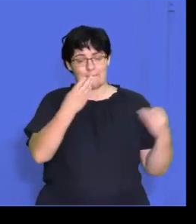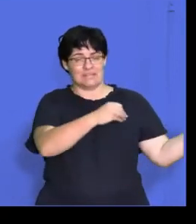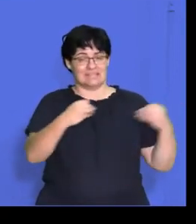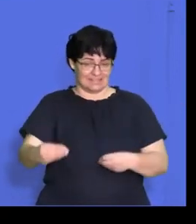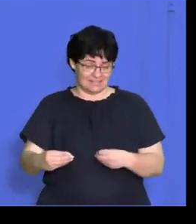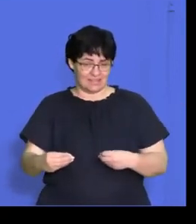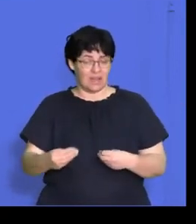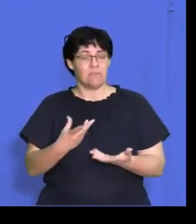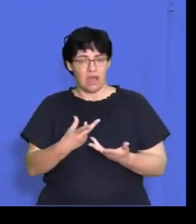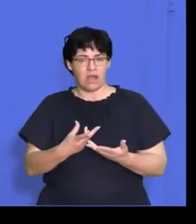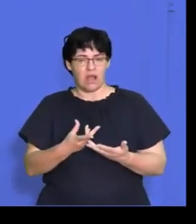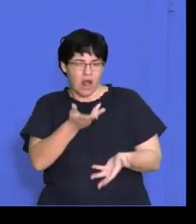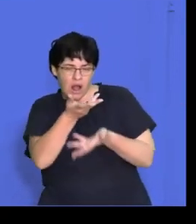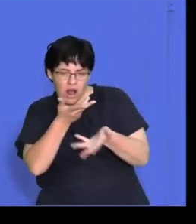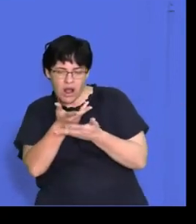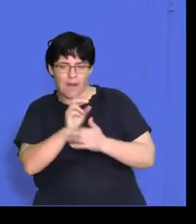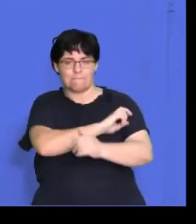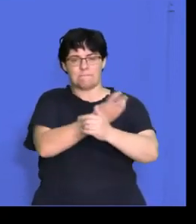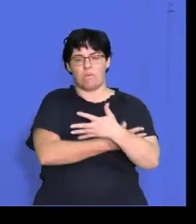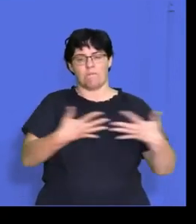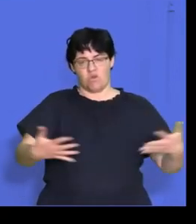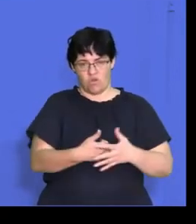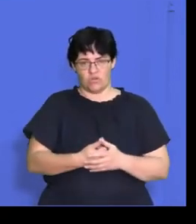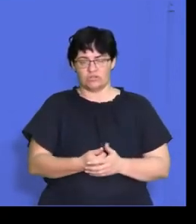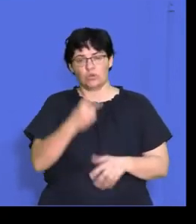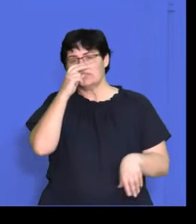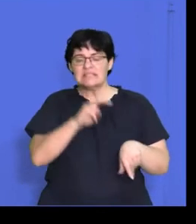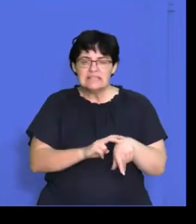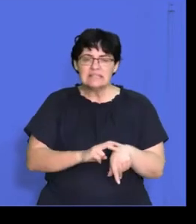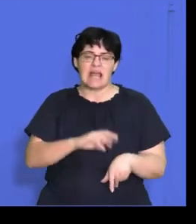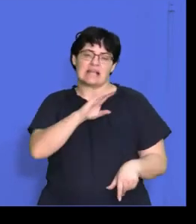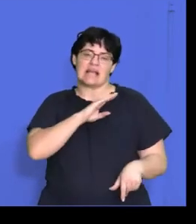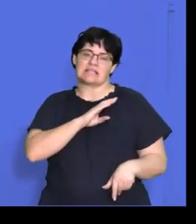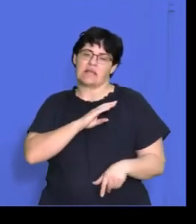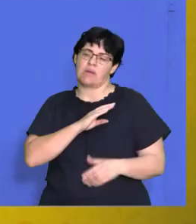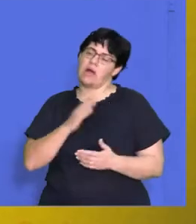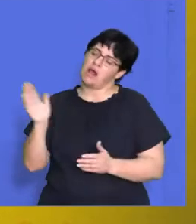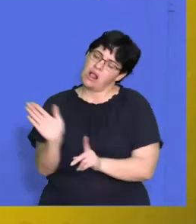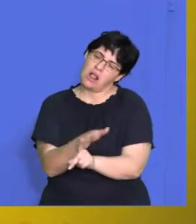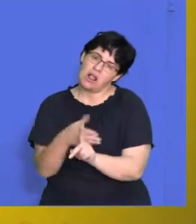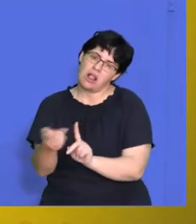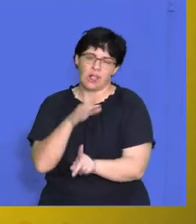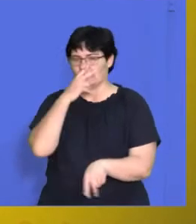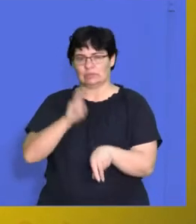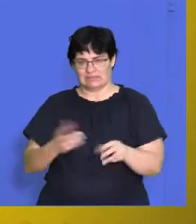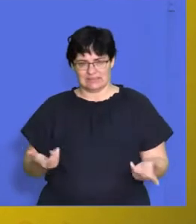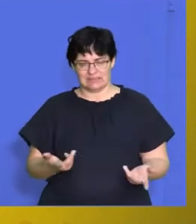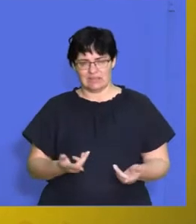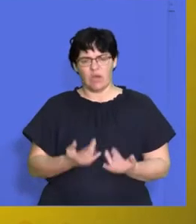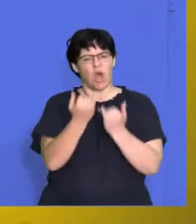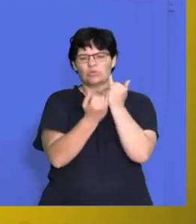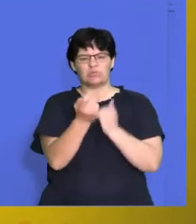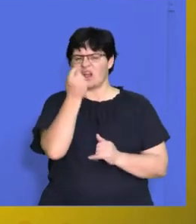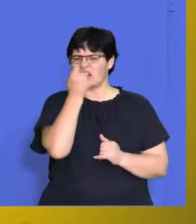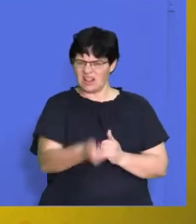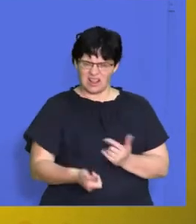have an increased bargaining power so they do not necessarily have to please the customers so where there's very little competition